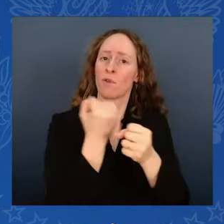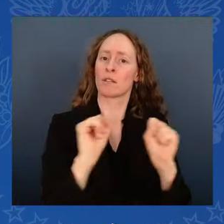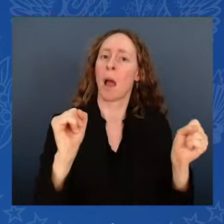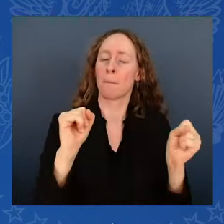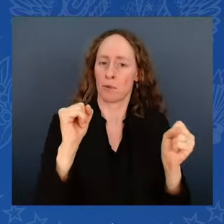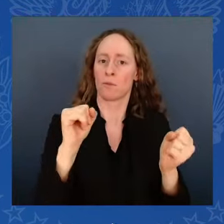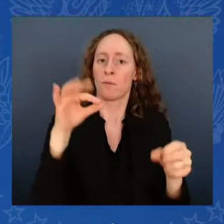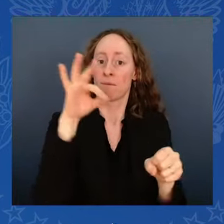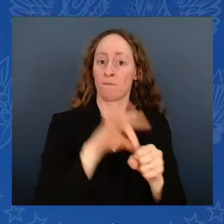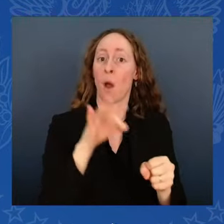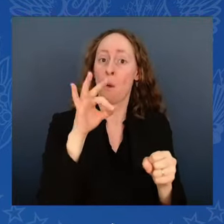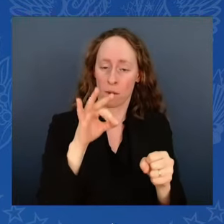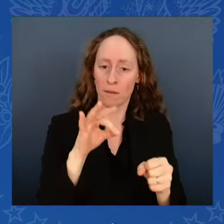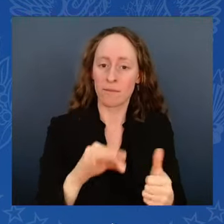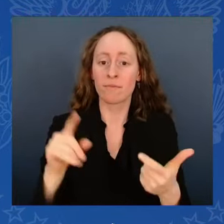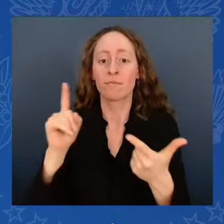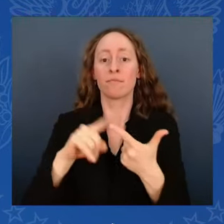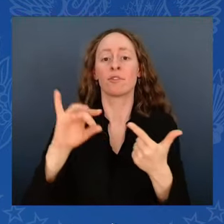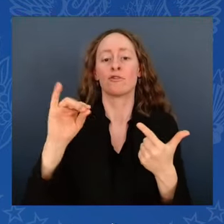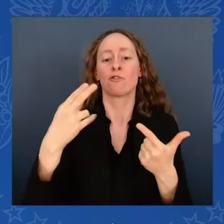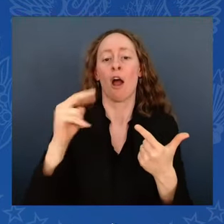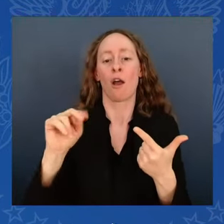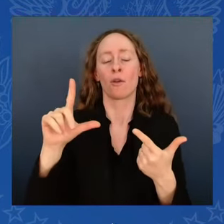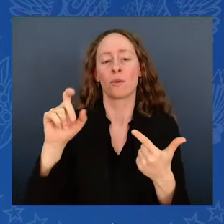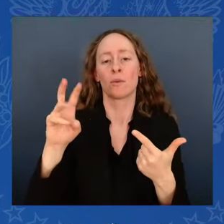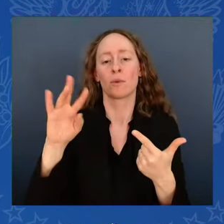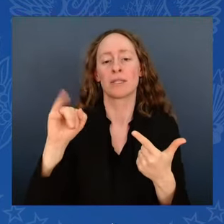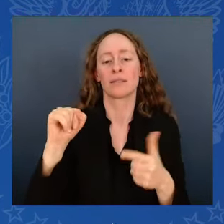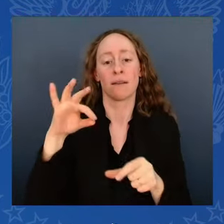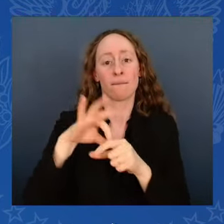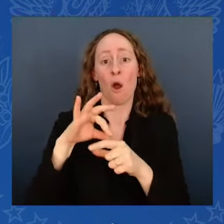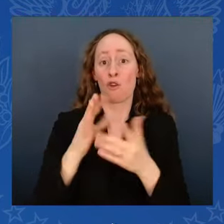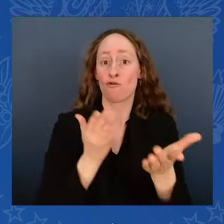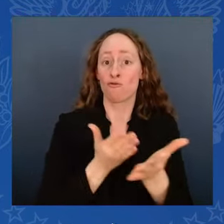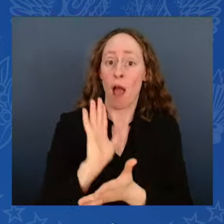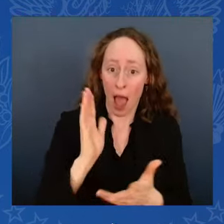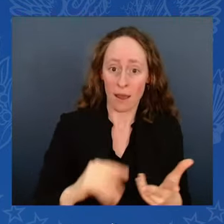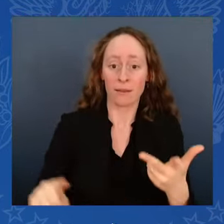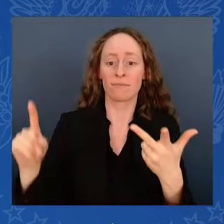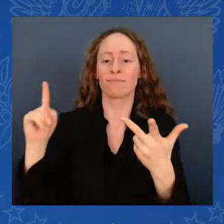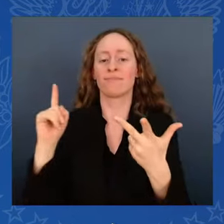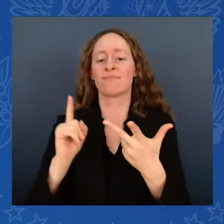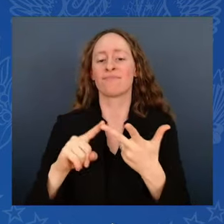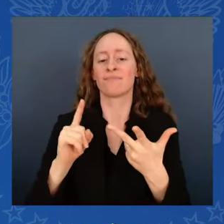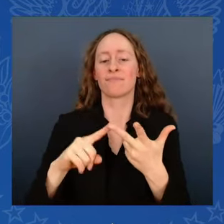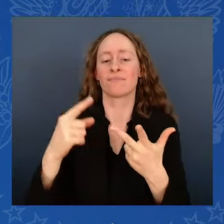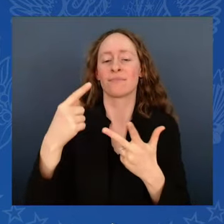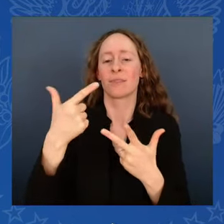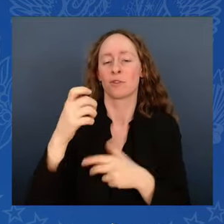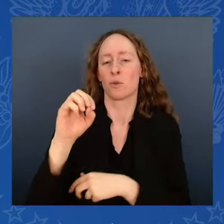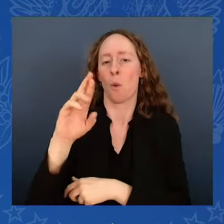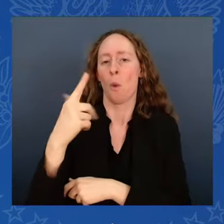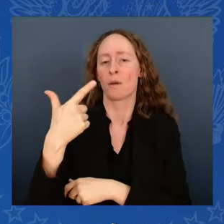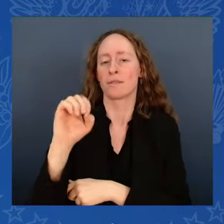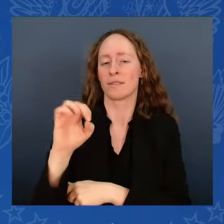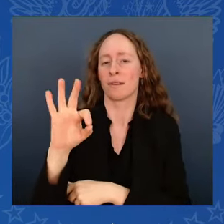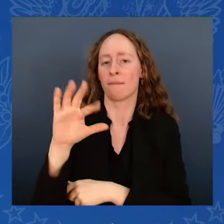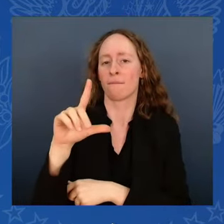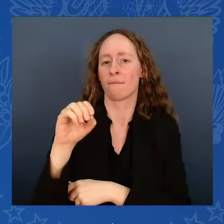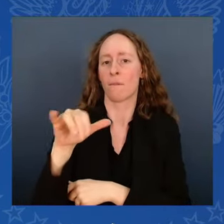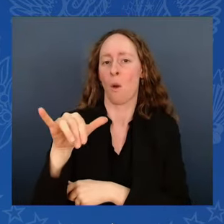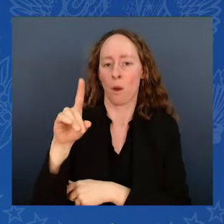George Floyd Justice and Policing Act into law. Where we make Roe v. Wade the law of the land again, and we can do that.